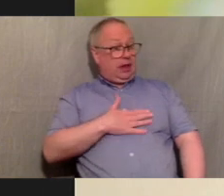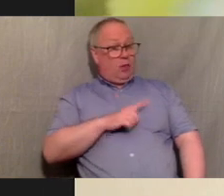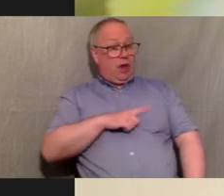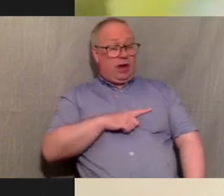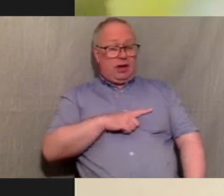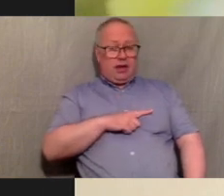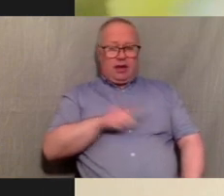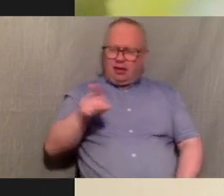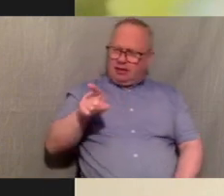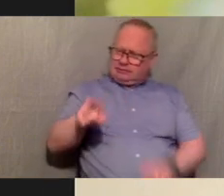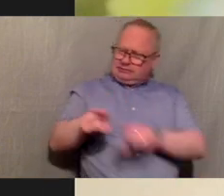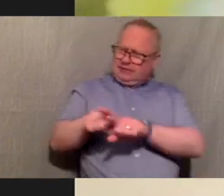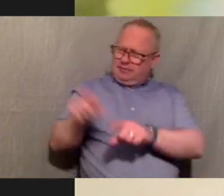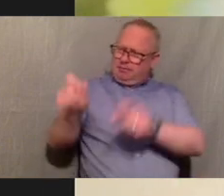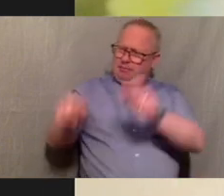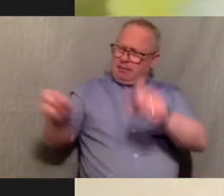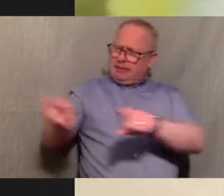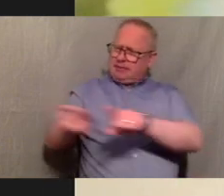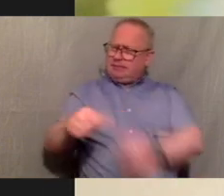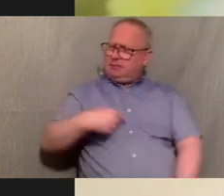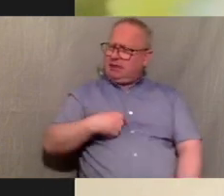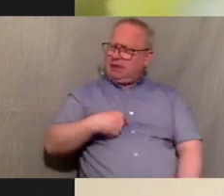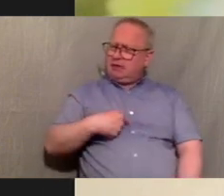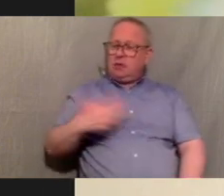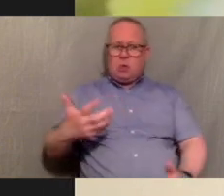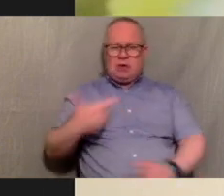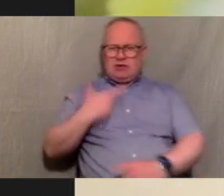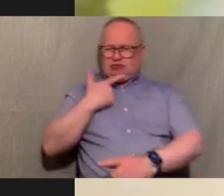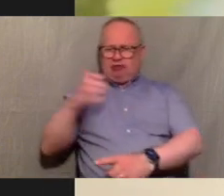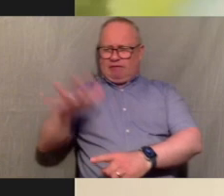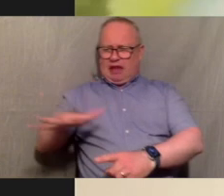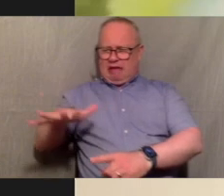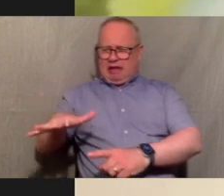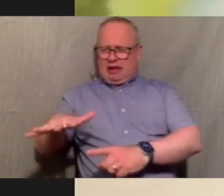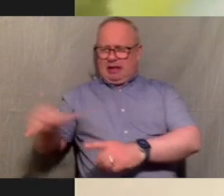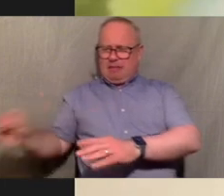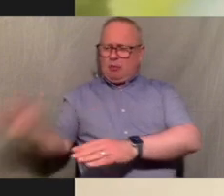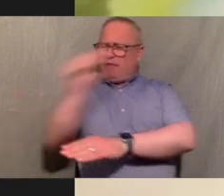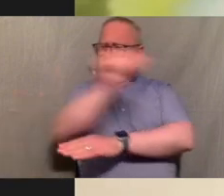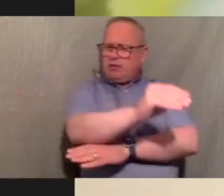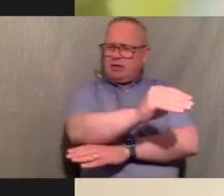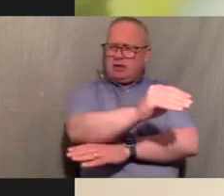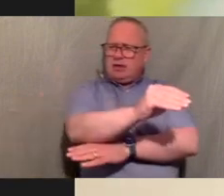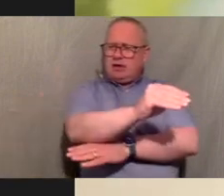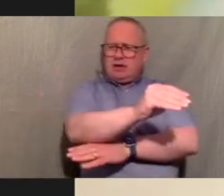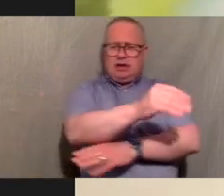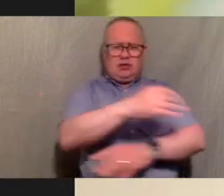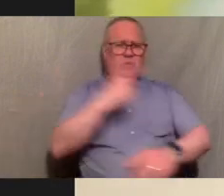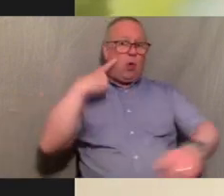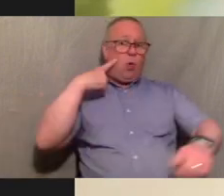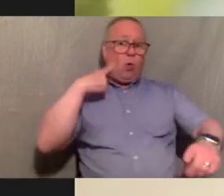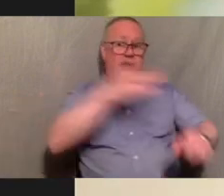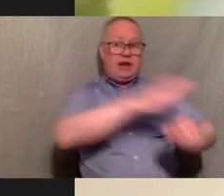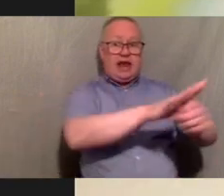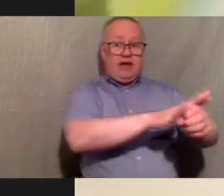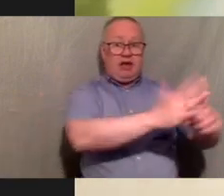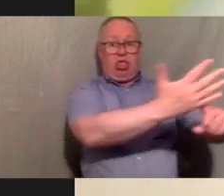it's kind of one of those things do i move out because it's a rough area and then go into a white place where i face prejudice or do i stay here and just